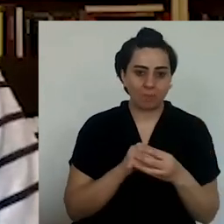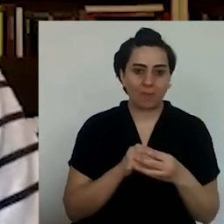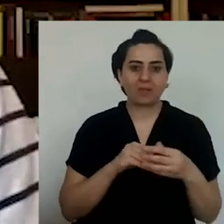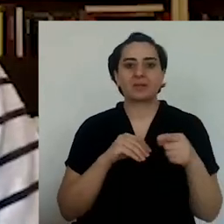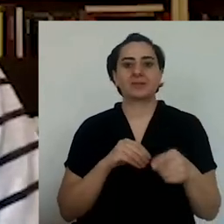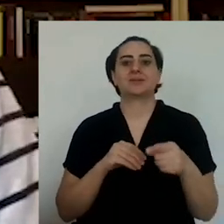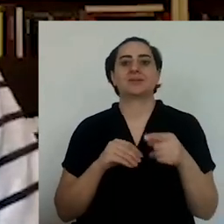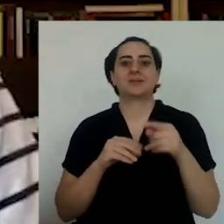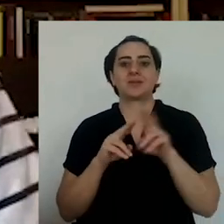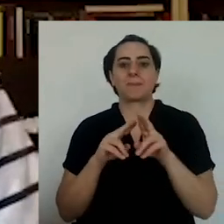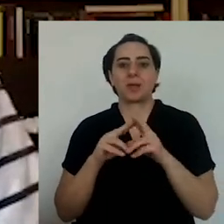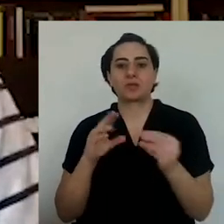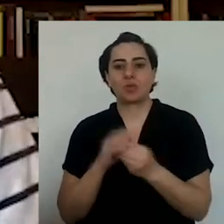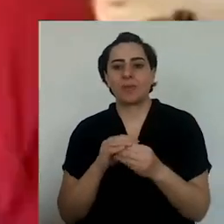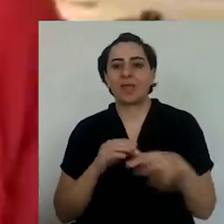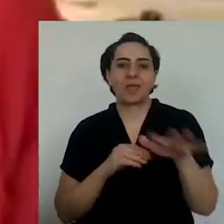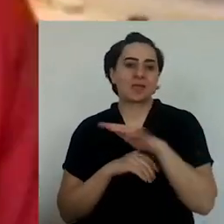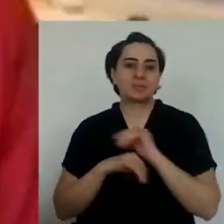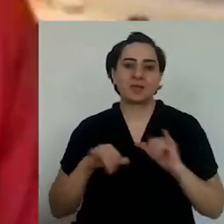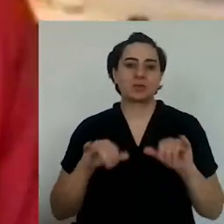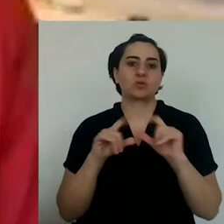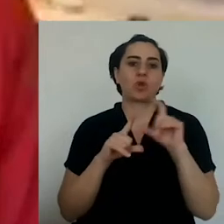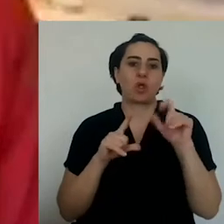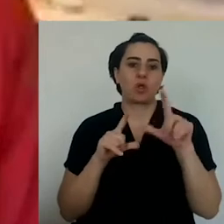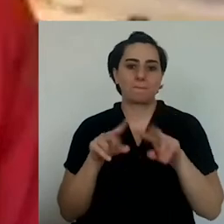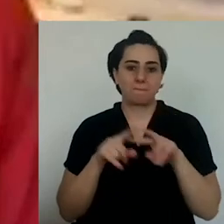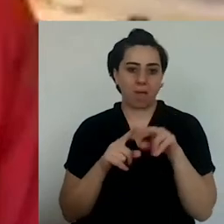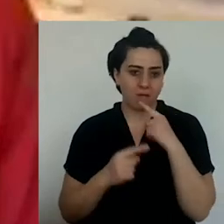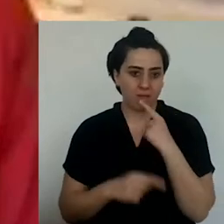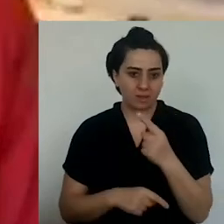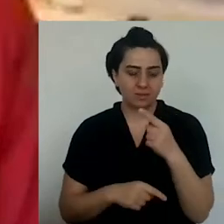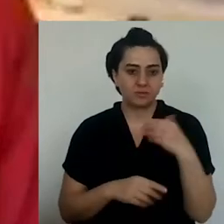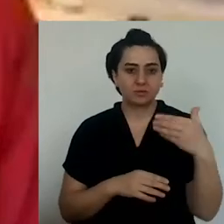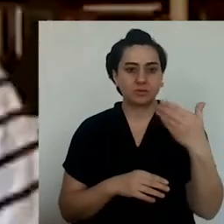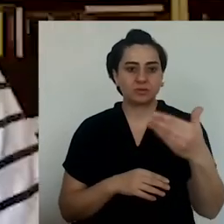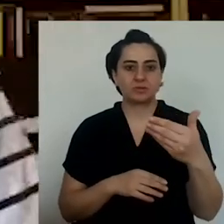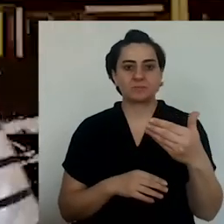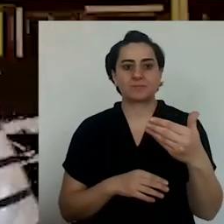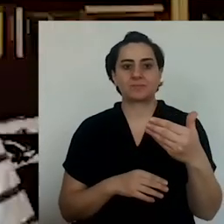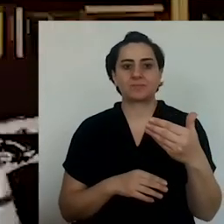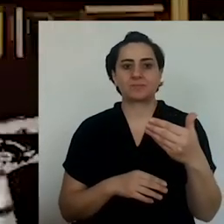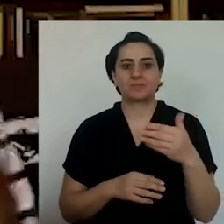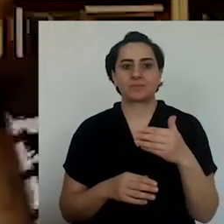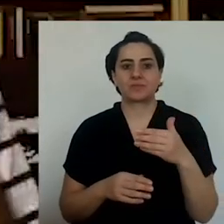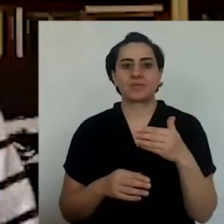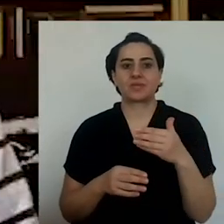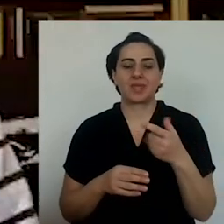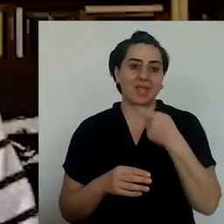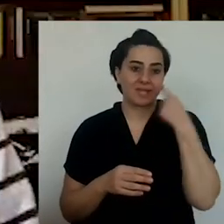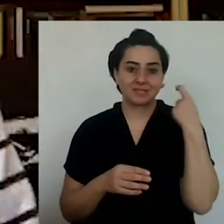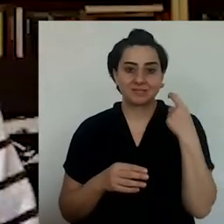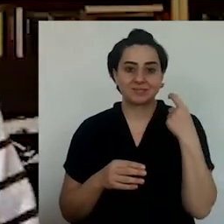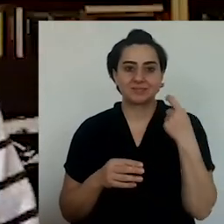both wine leaves or other stuffed vegetables like zucchini or